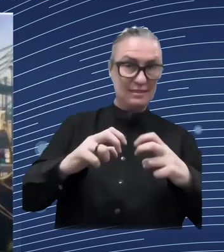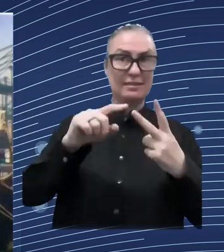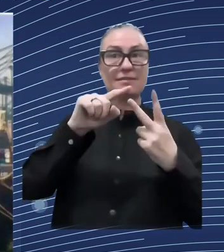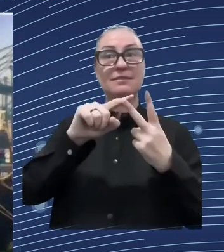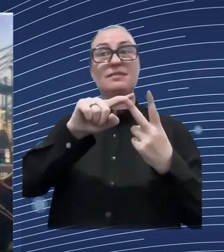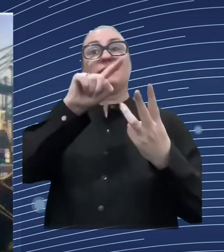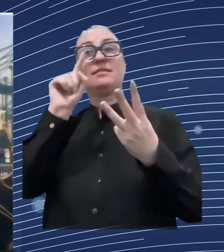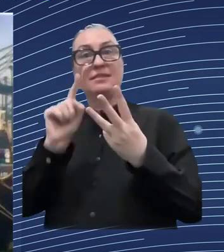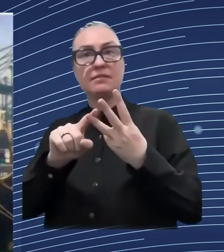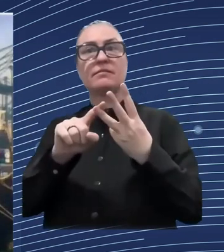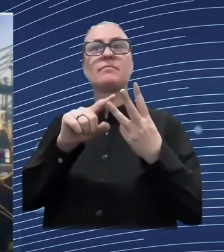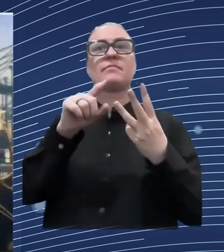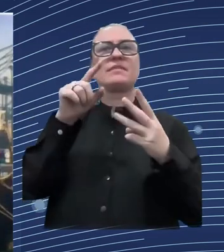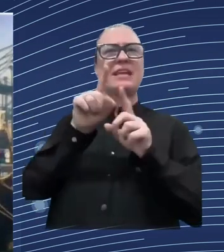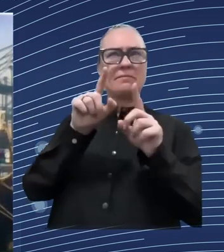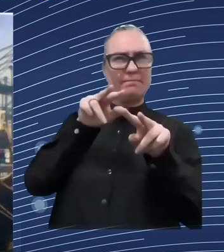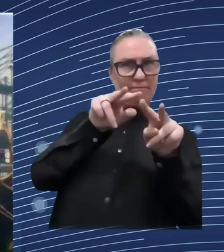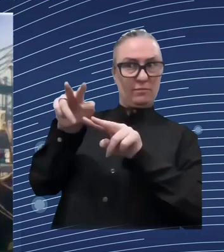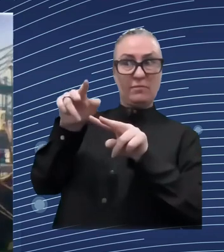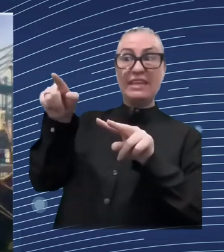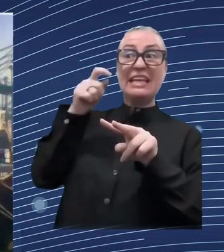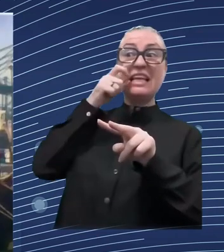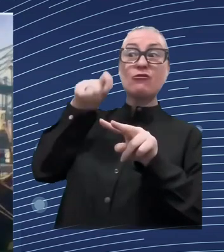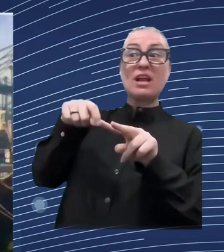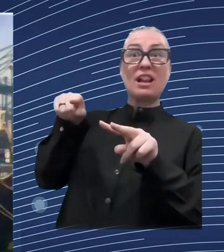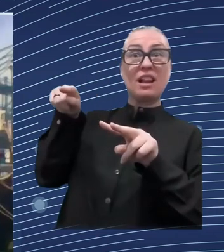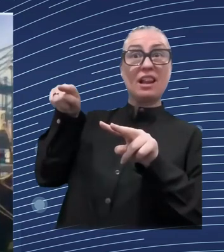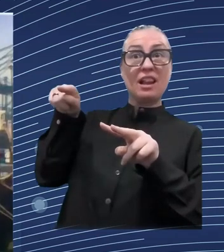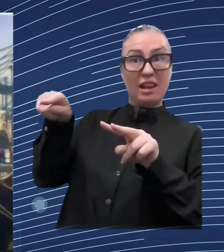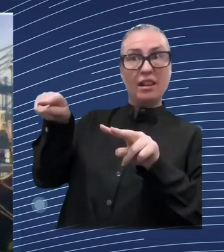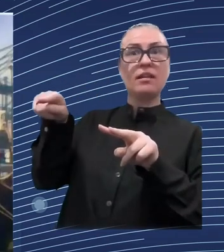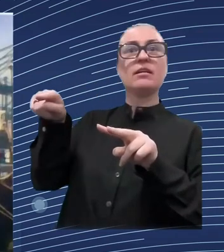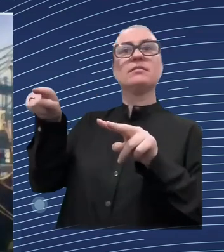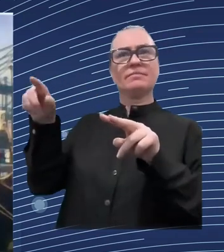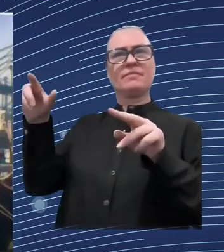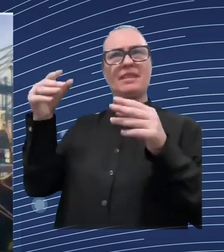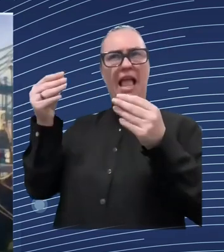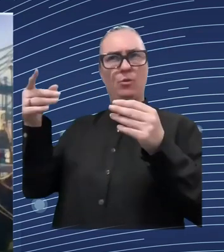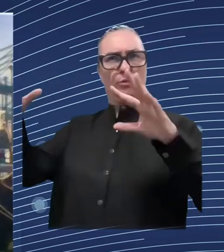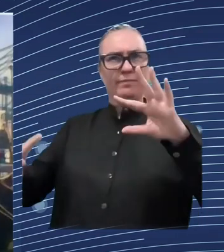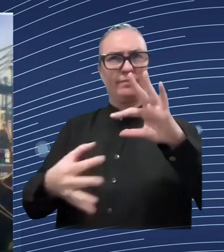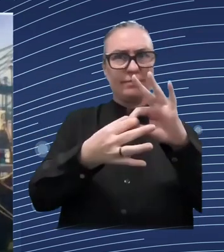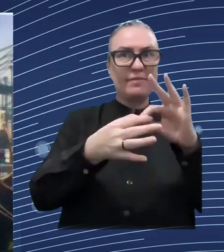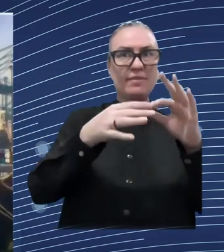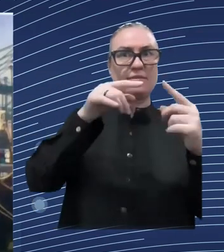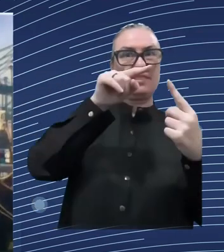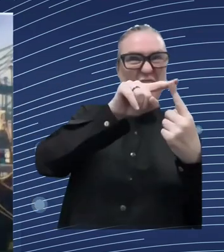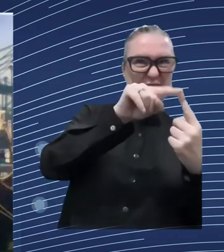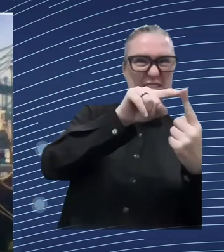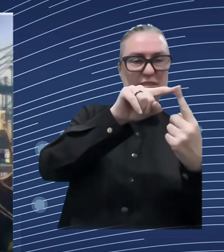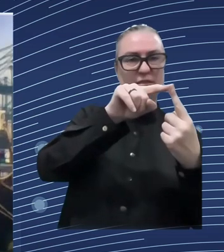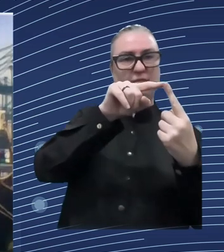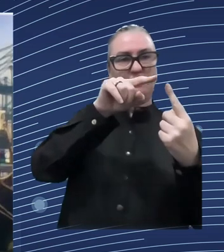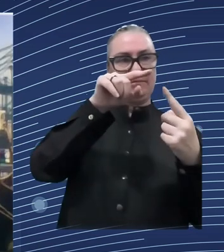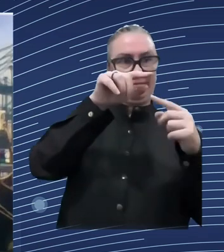working with countries and so with ukraine etf has the history of 30 years 30 and that has been very important